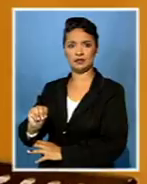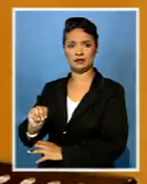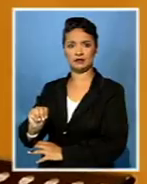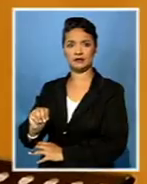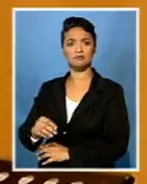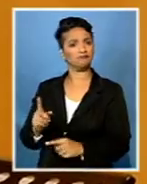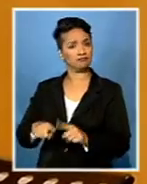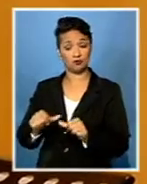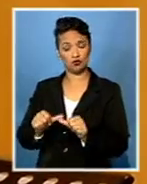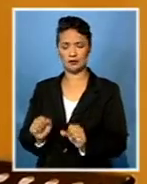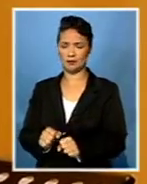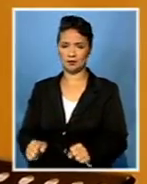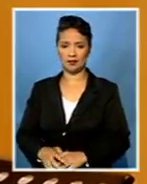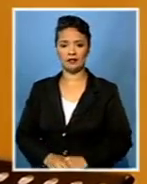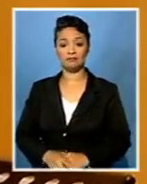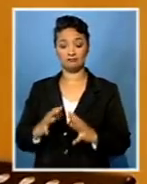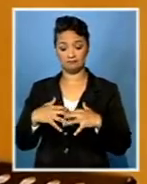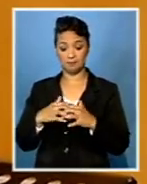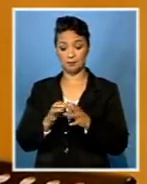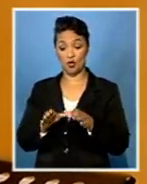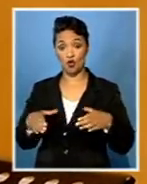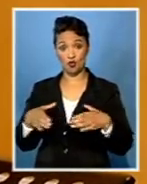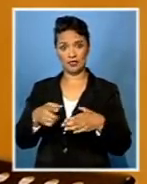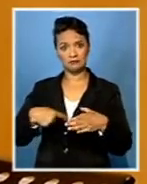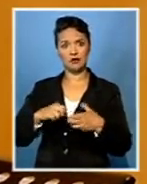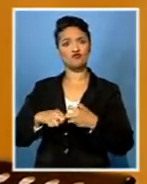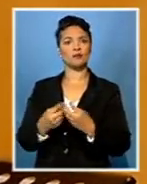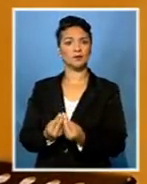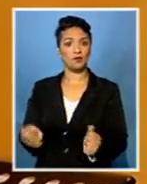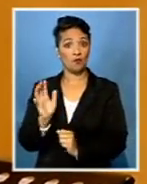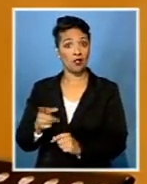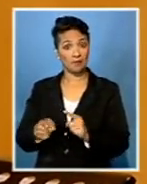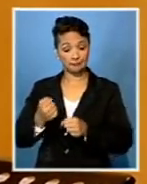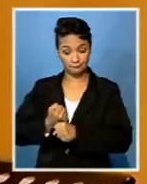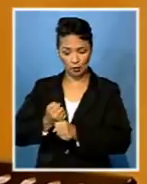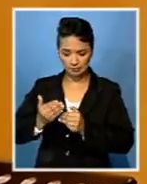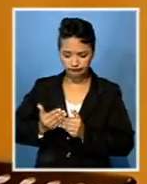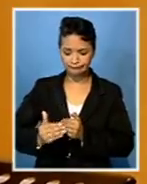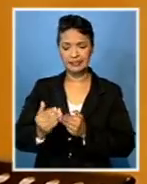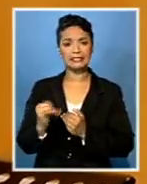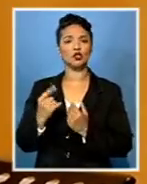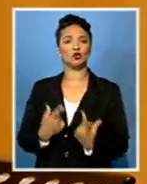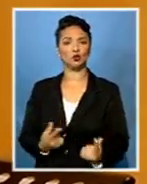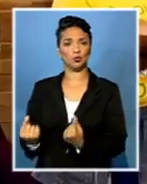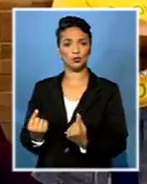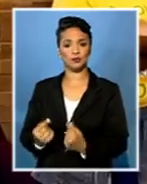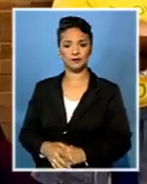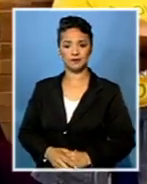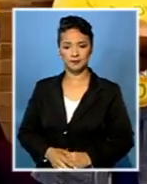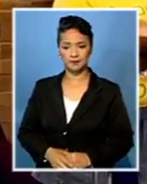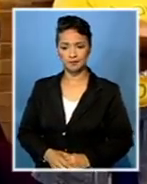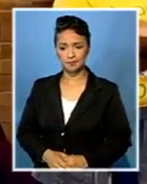It appears the committee set up to resolve these matters still has unfinished work while politicians wrangle.